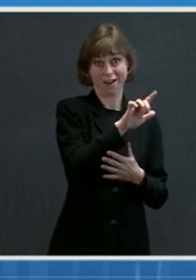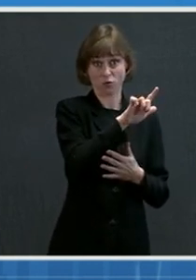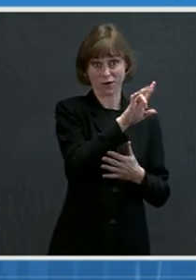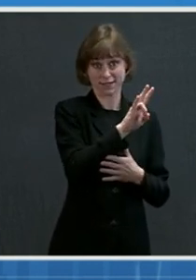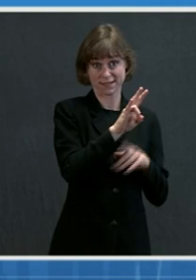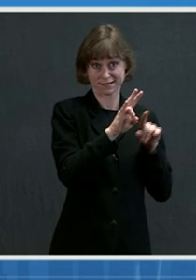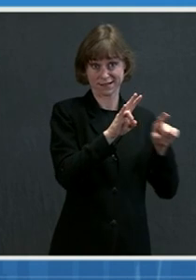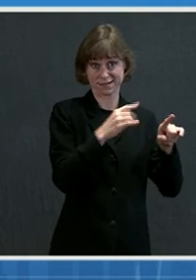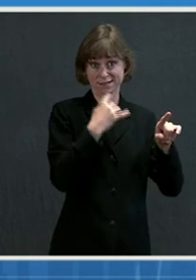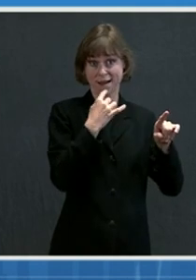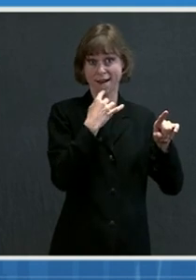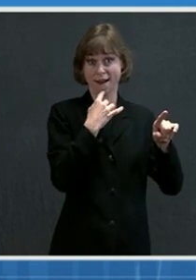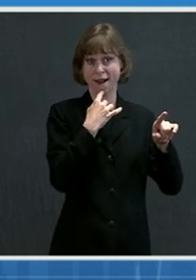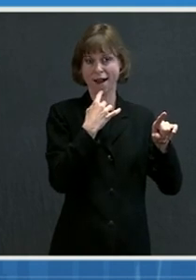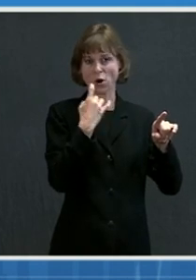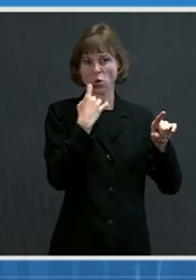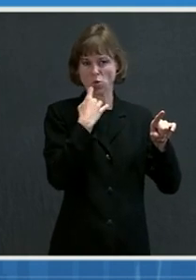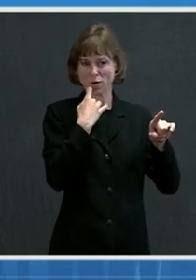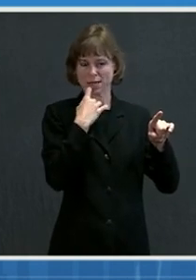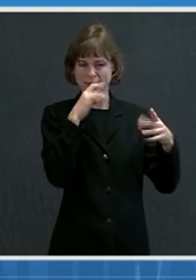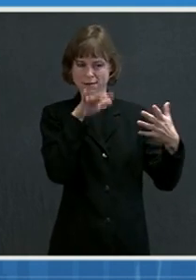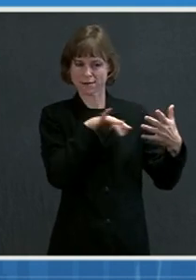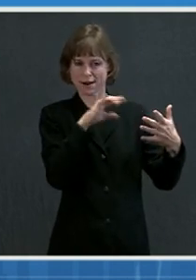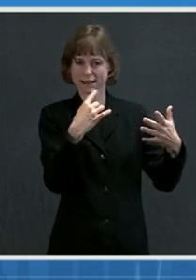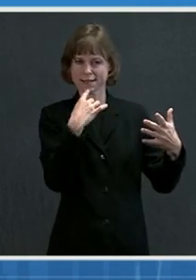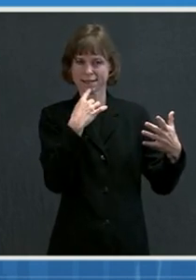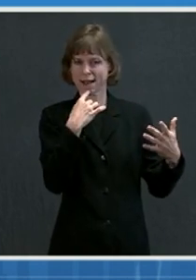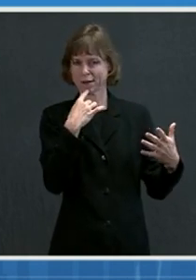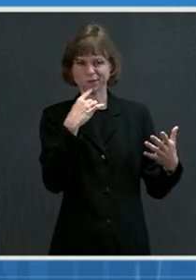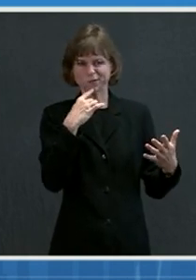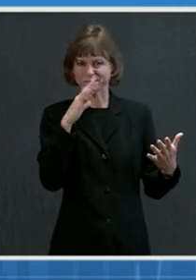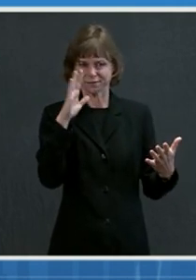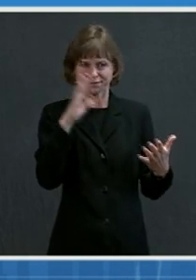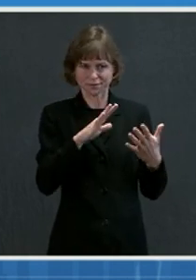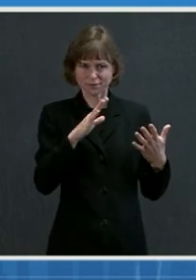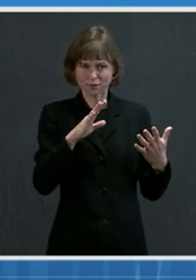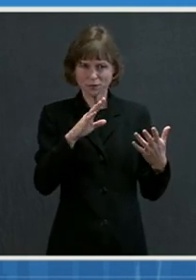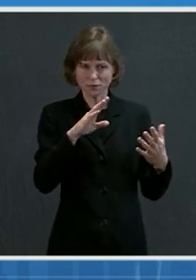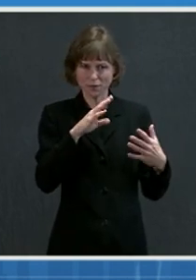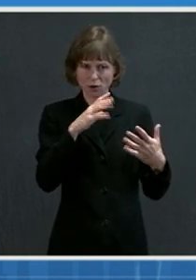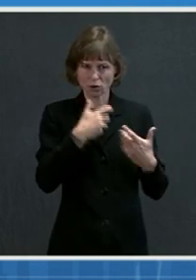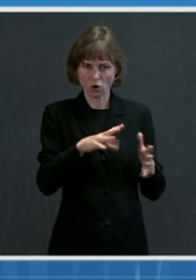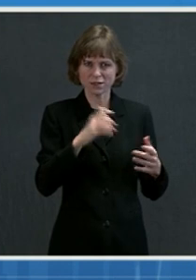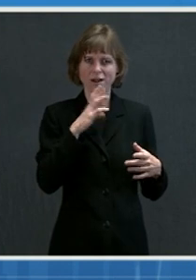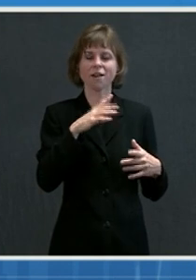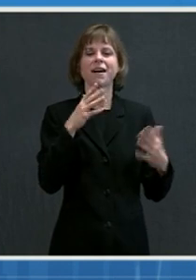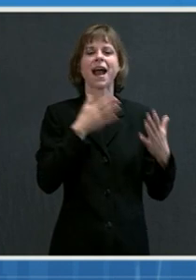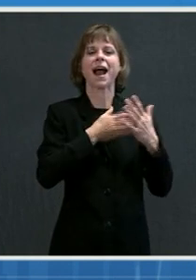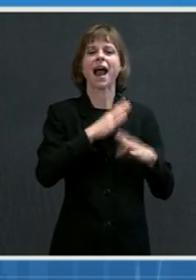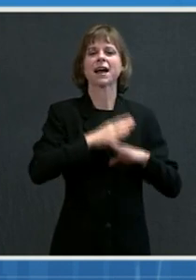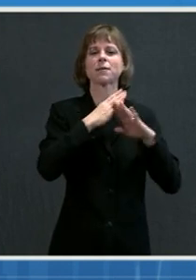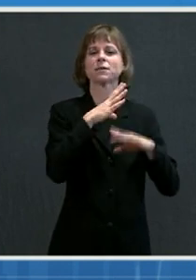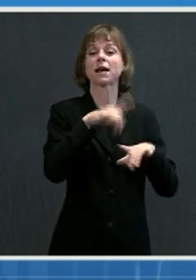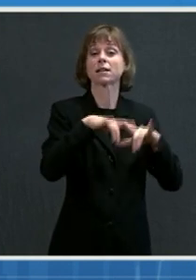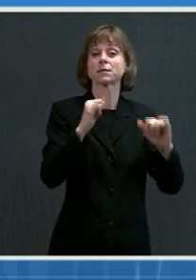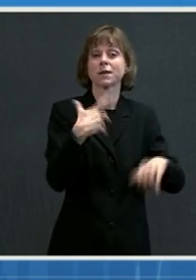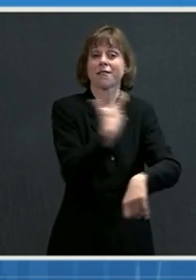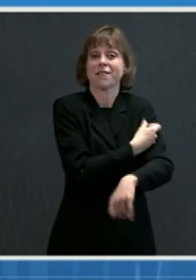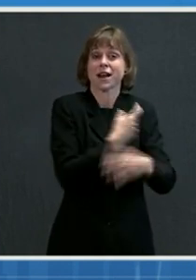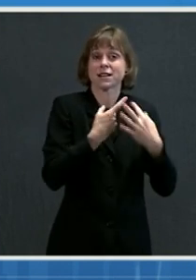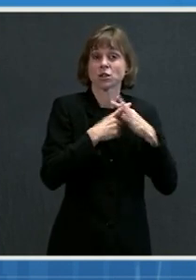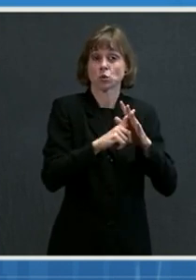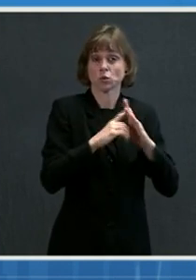studies show variable loss of neutralizing activity by some monoclonal antibodies as well as vaccine-induced